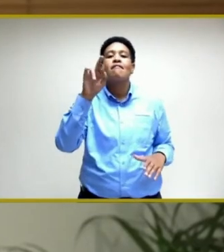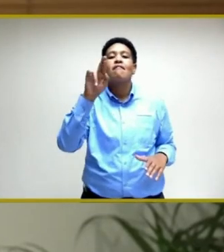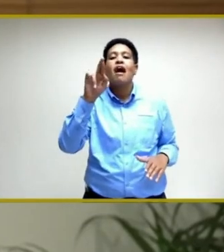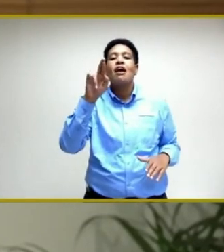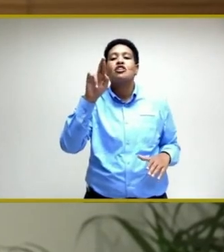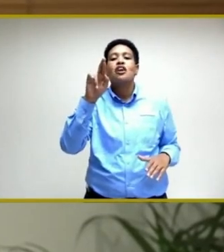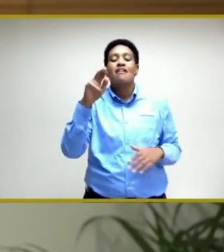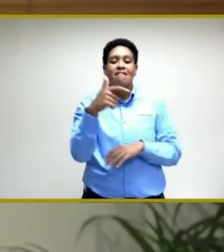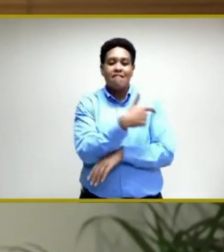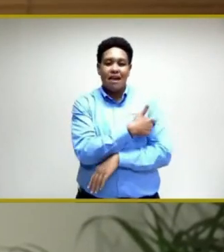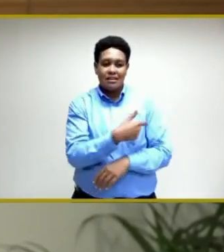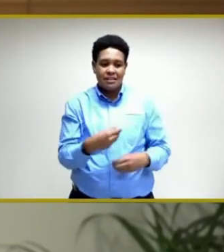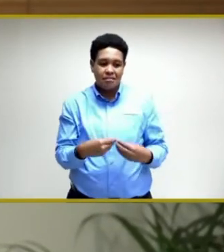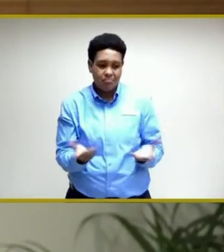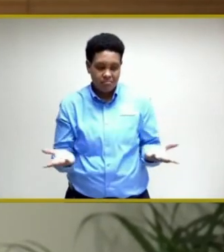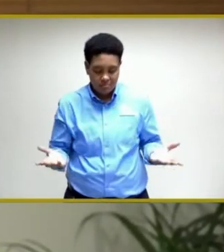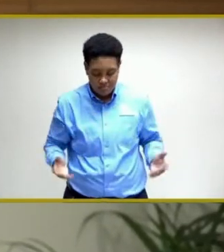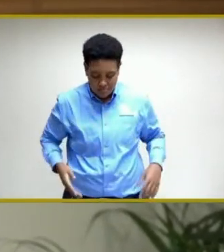administration.